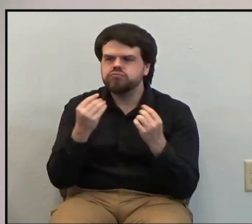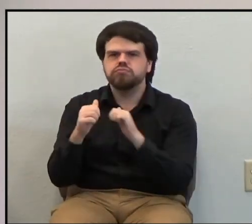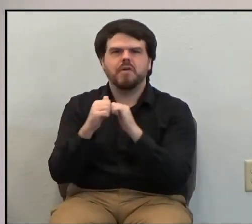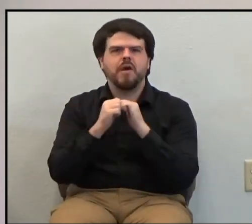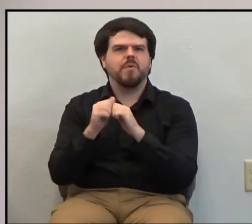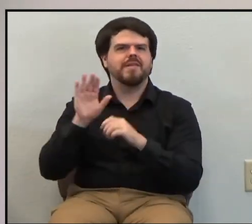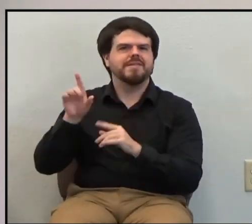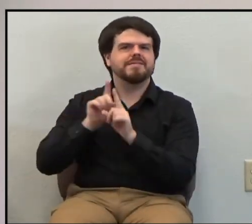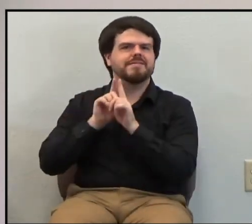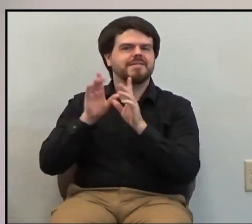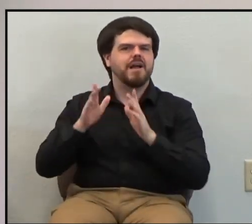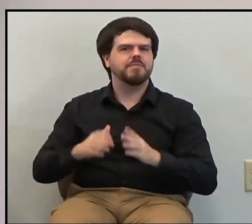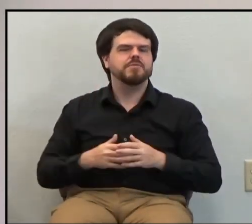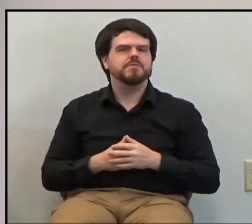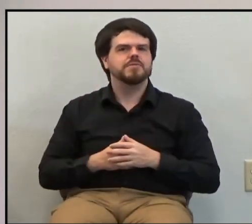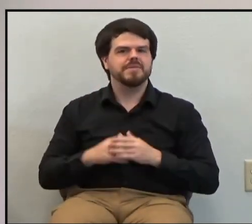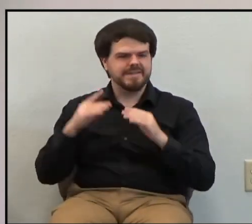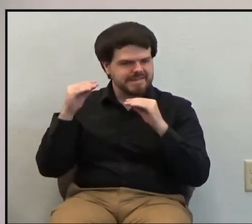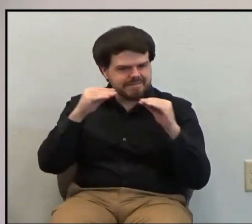teaching them,